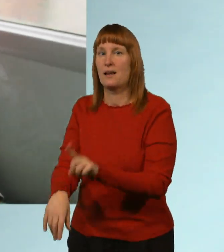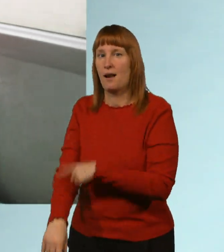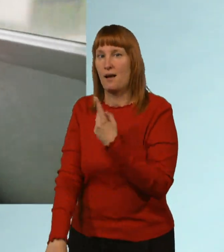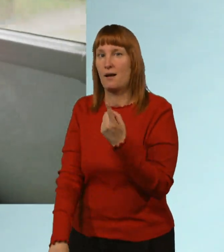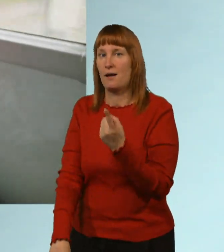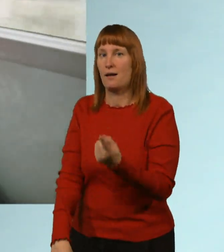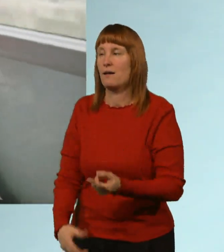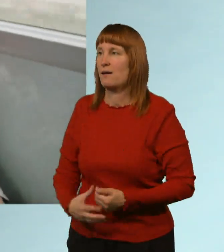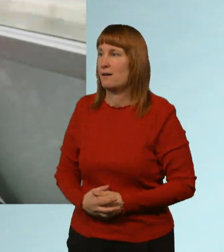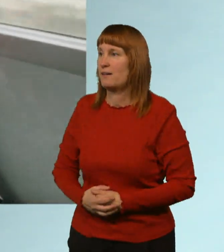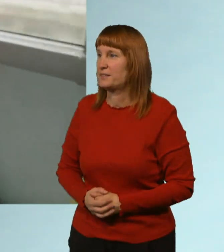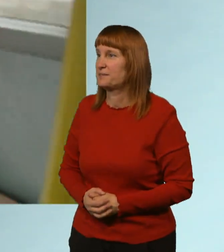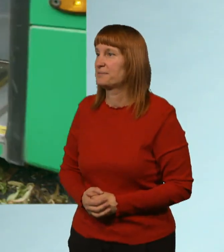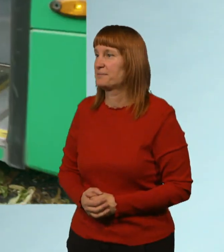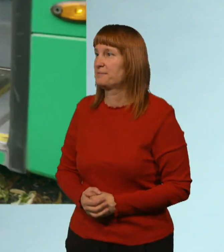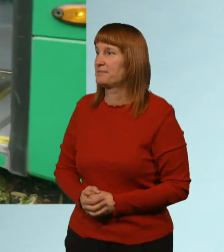long.